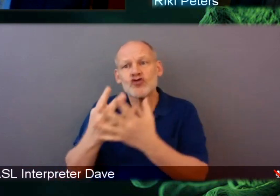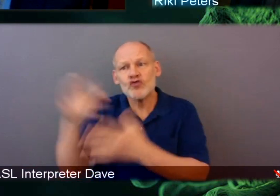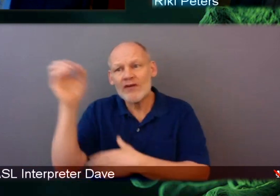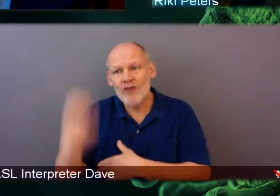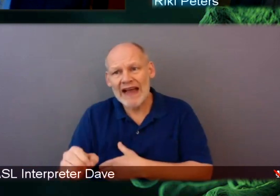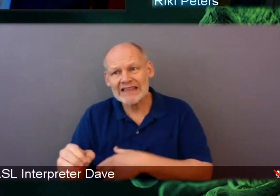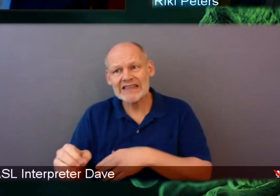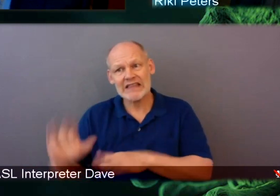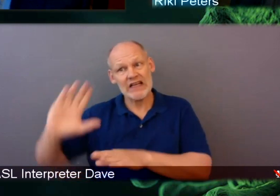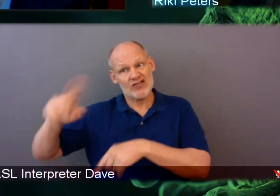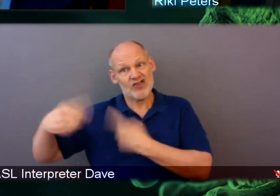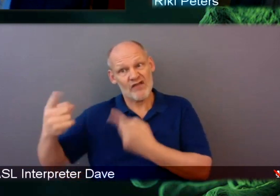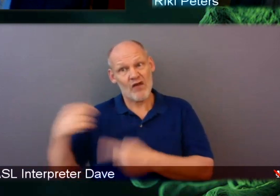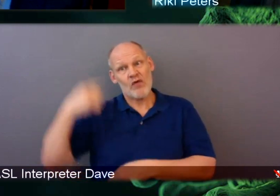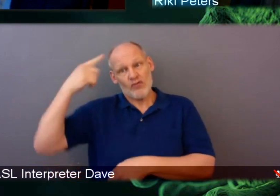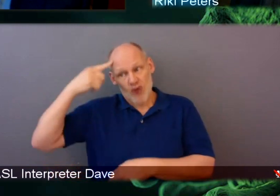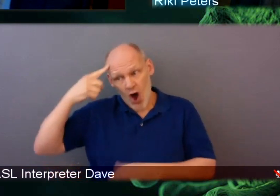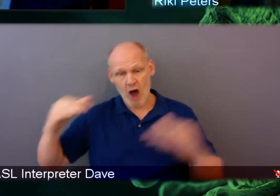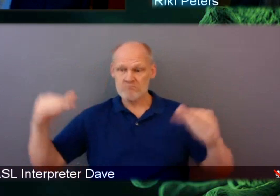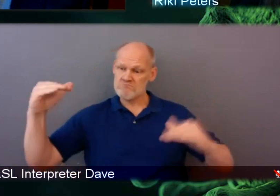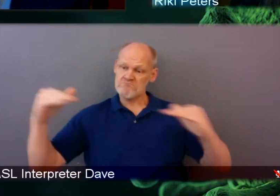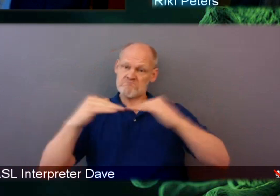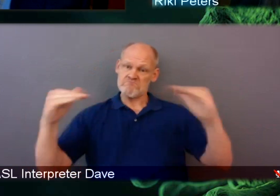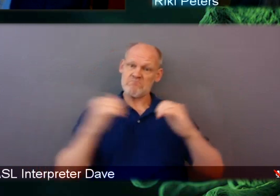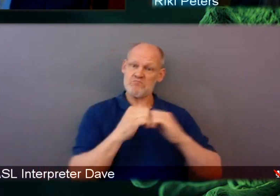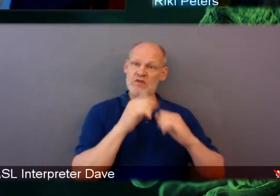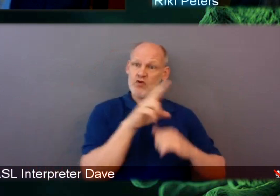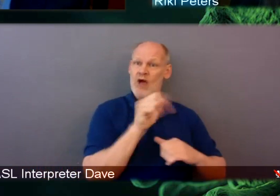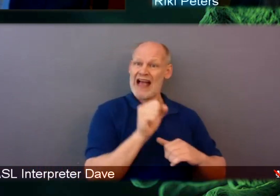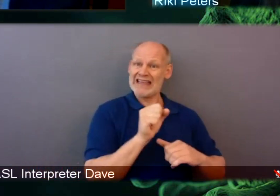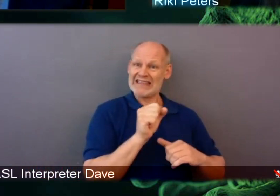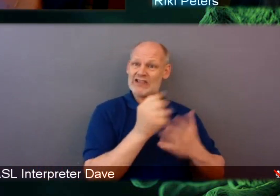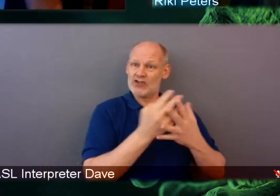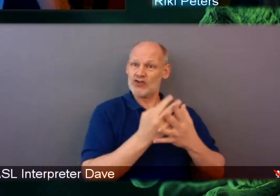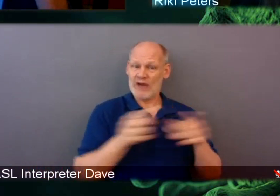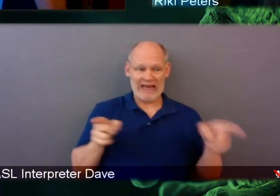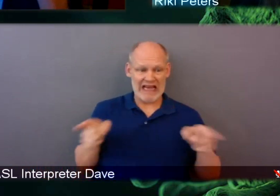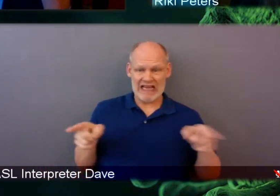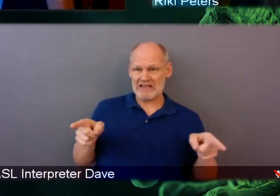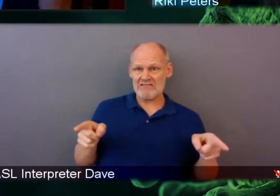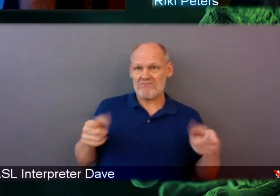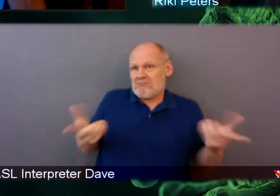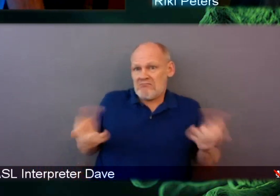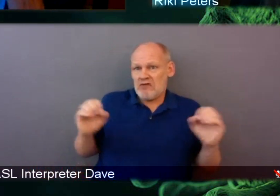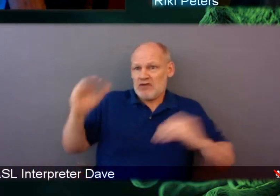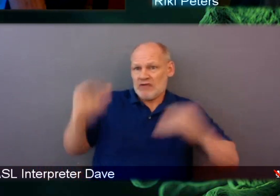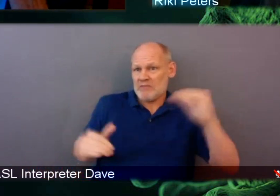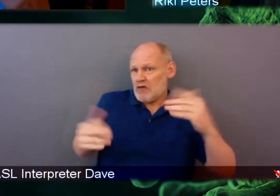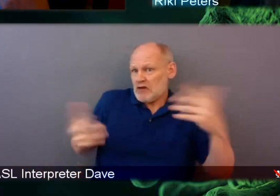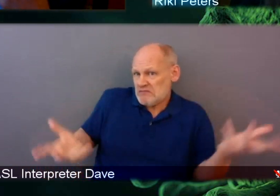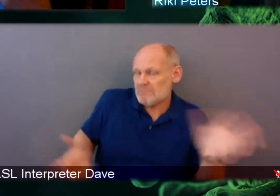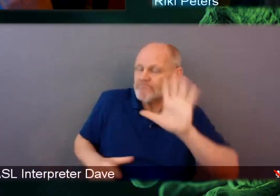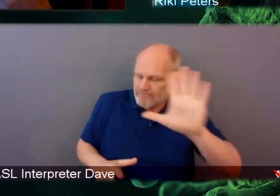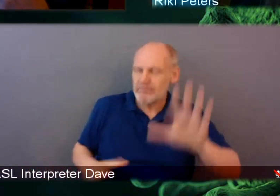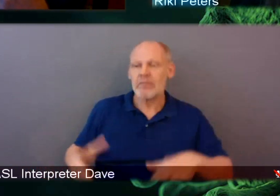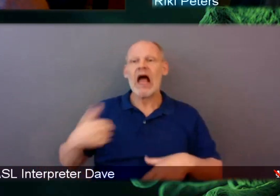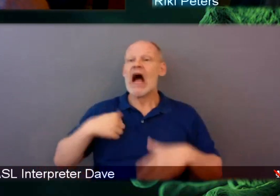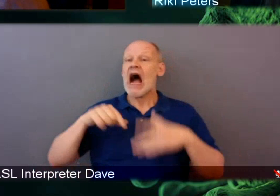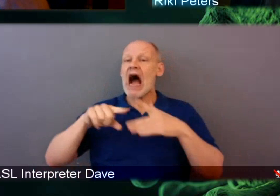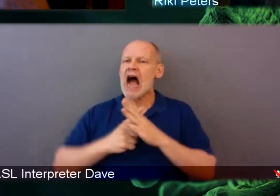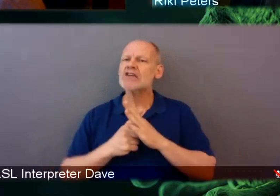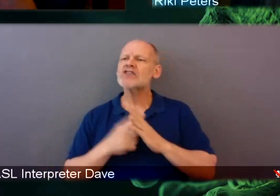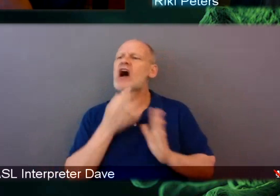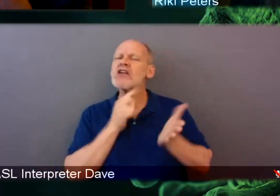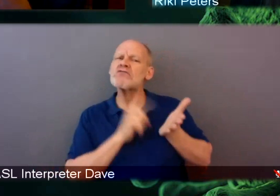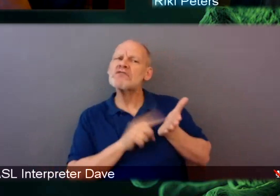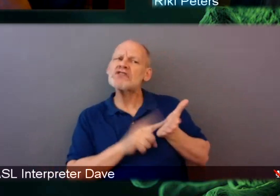average in terms of screening. I was fortunate to start working with investigators on the Alaska Native Tribal Health Consortium,